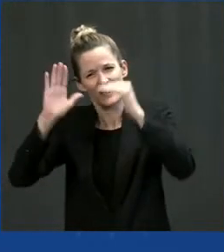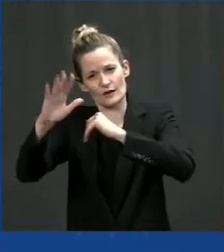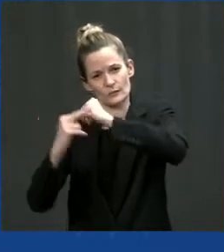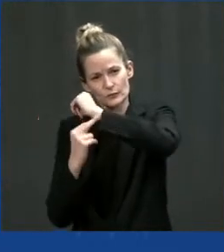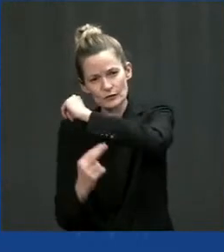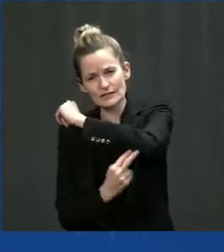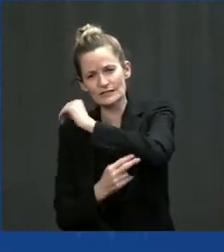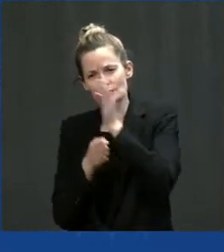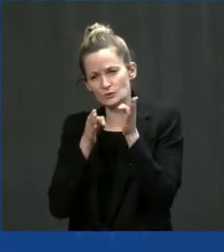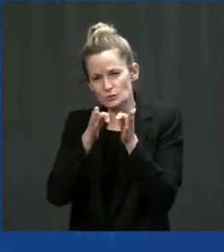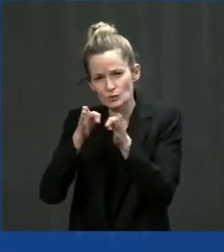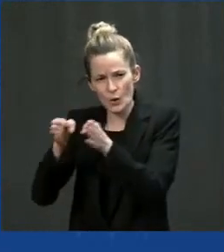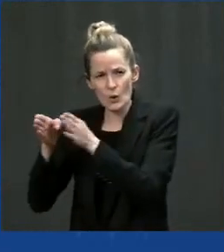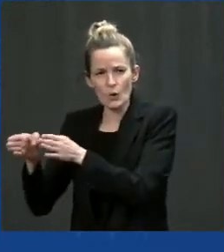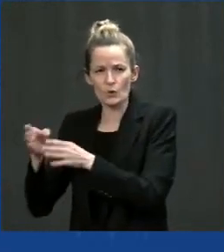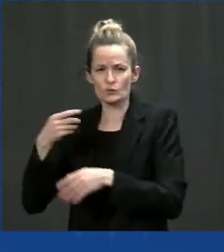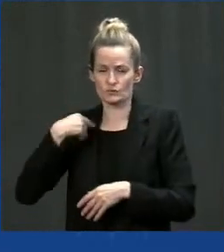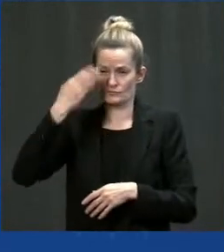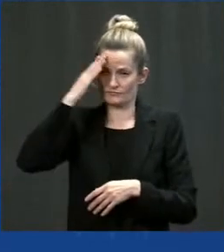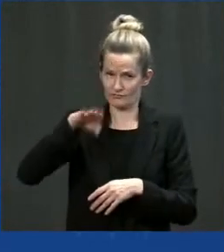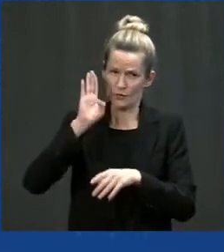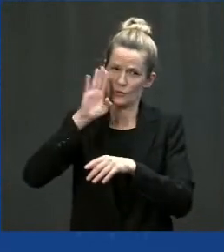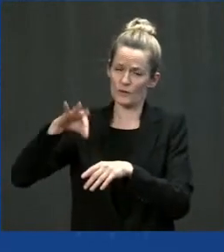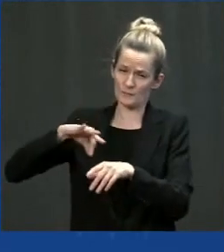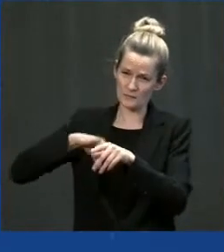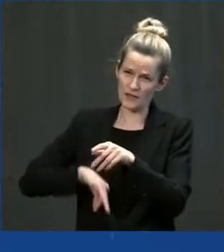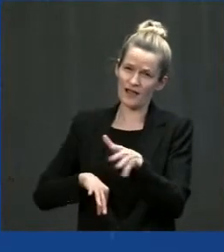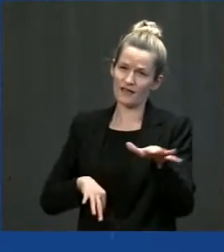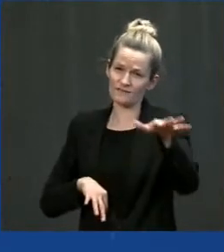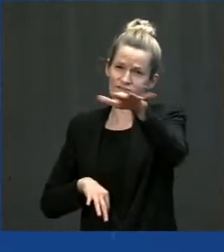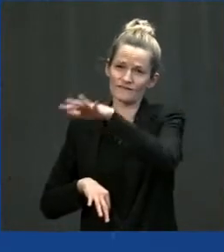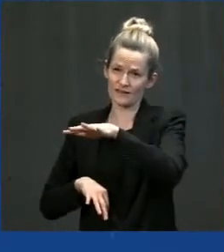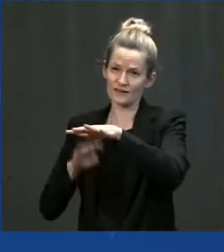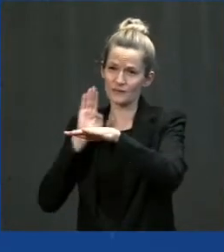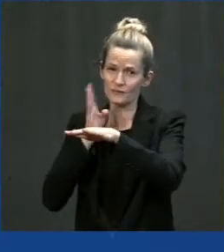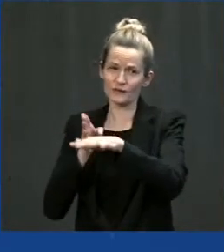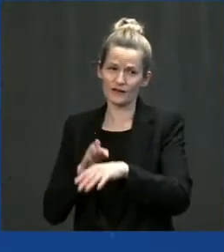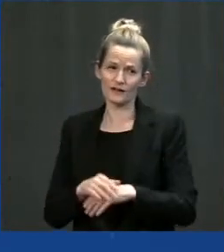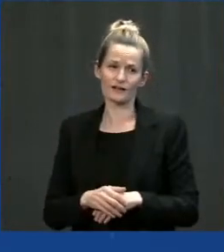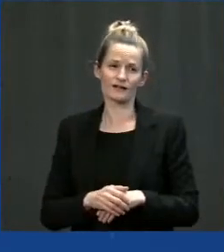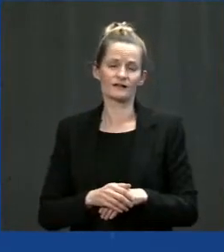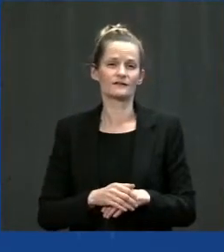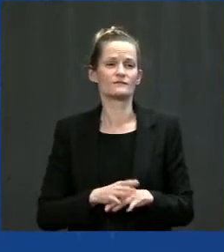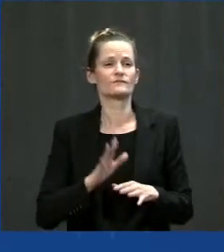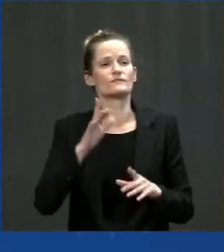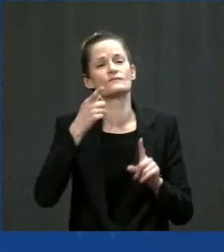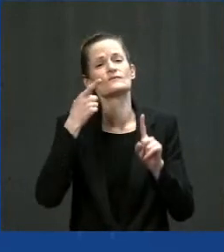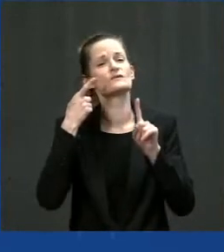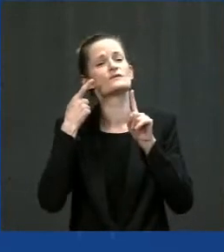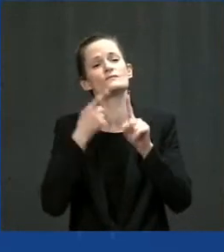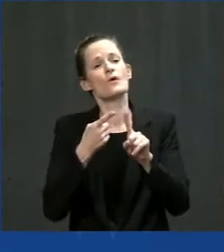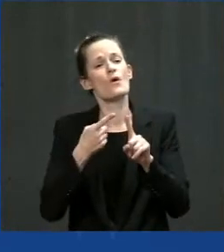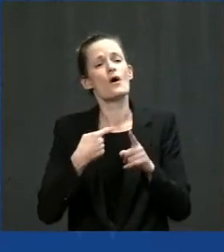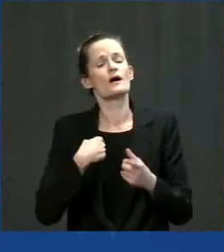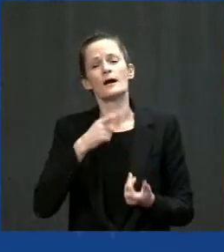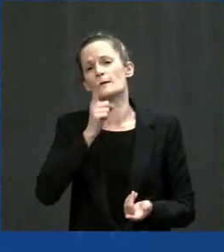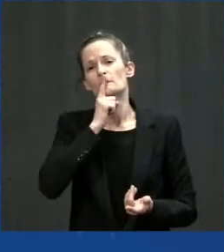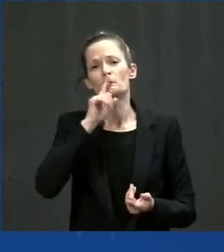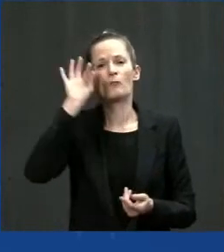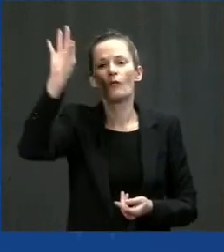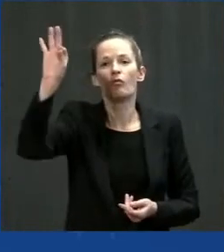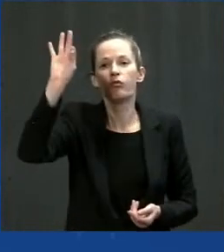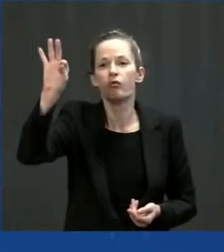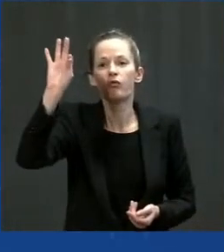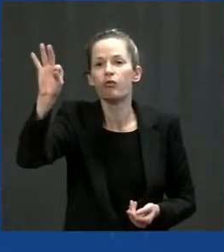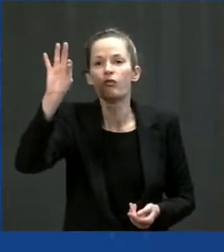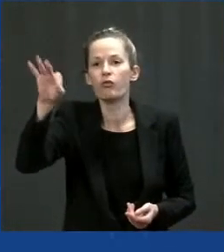that benefits everybody. You know, one of the points I want to make and I'll get off my soapbox here. But, you know,